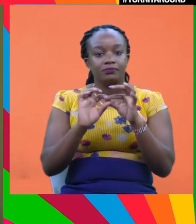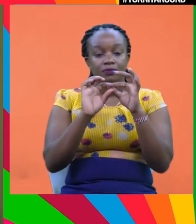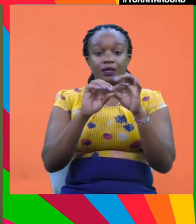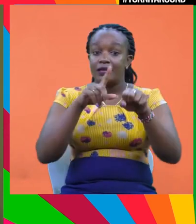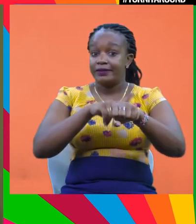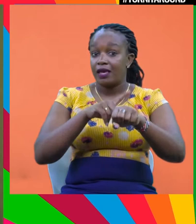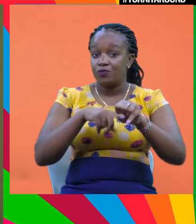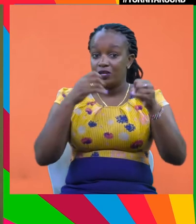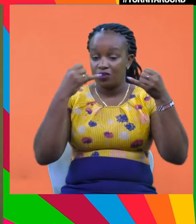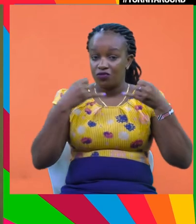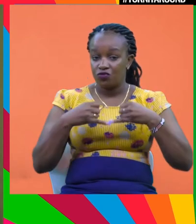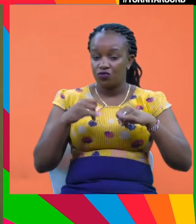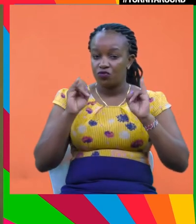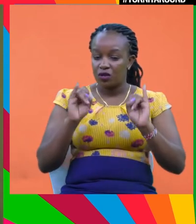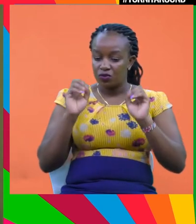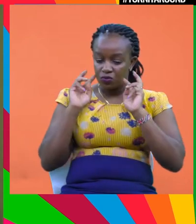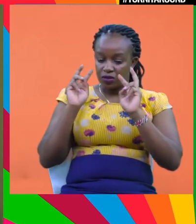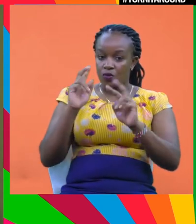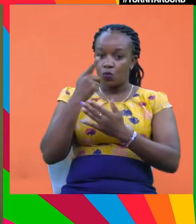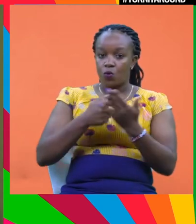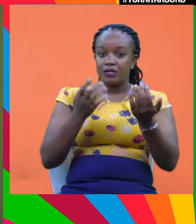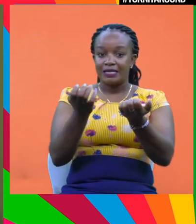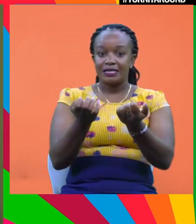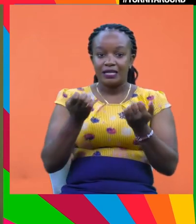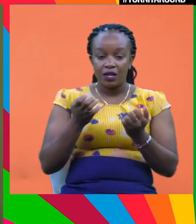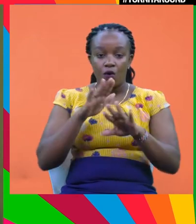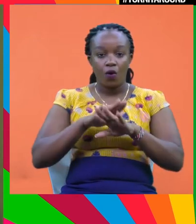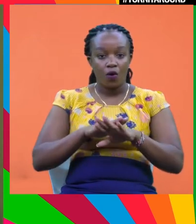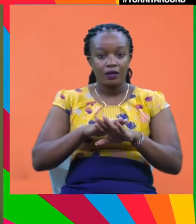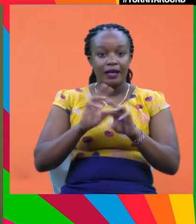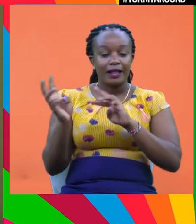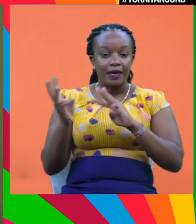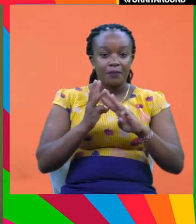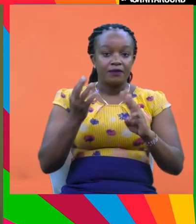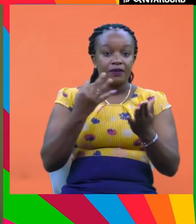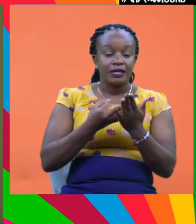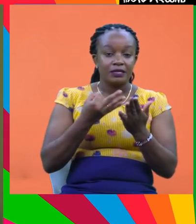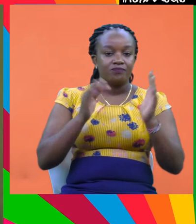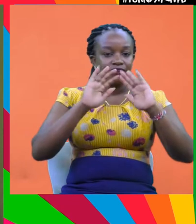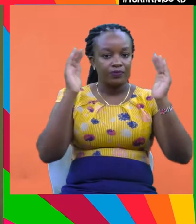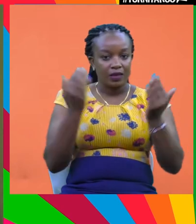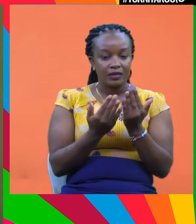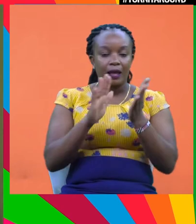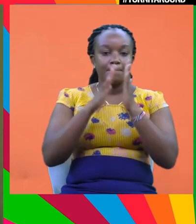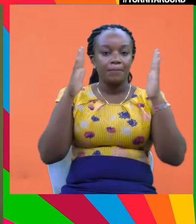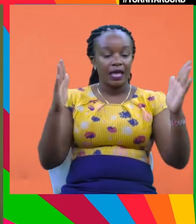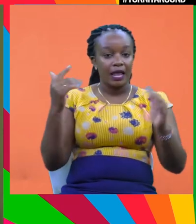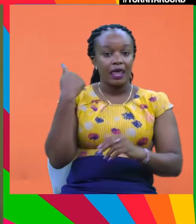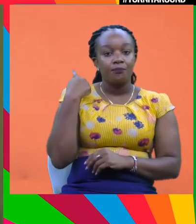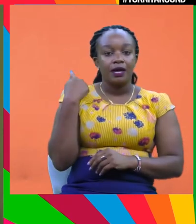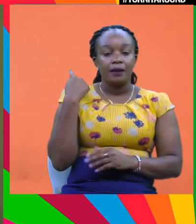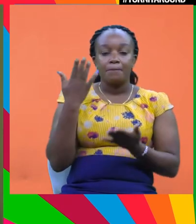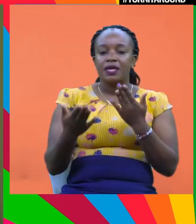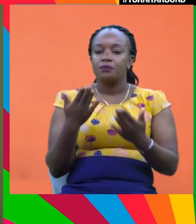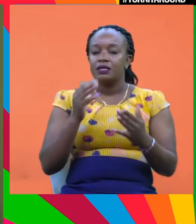when we try to size what is needed in terms of climate finance globally, it is a big number. It's